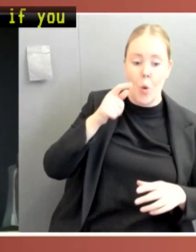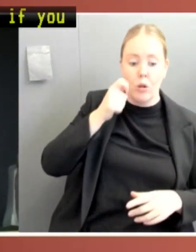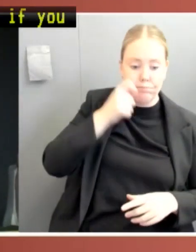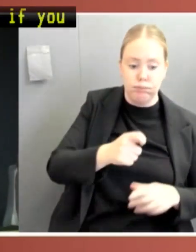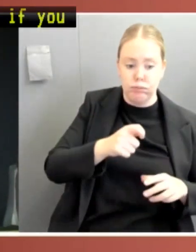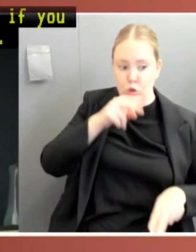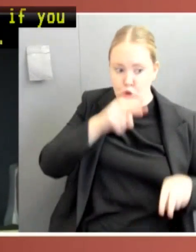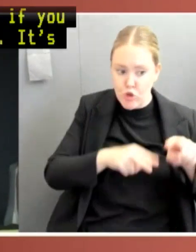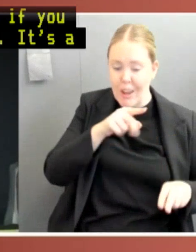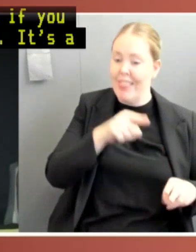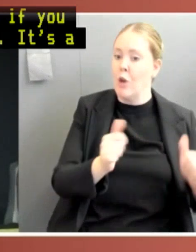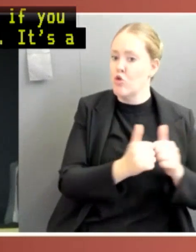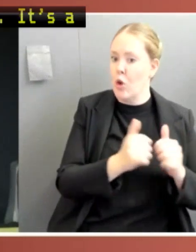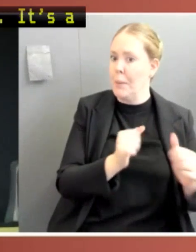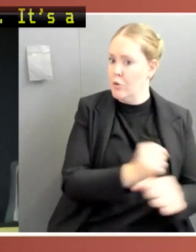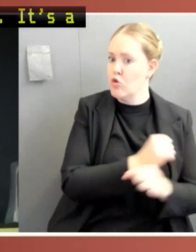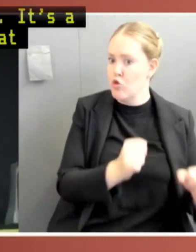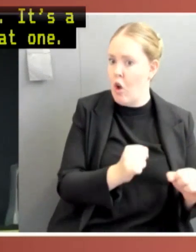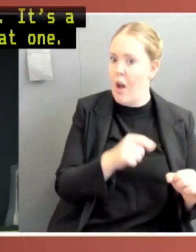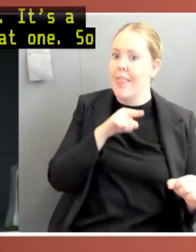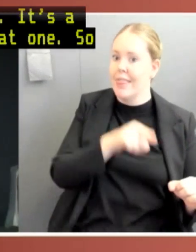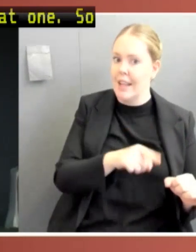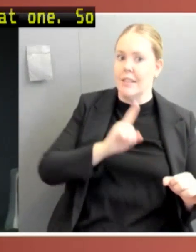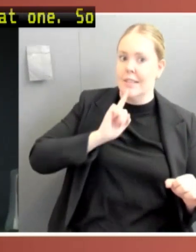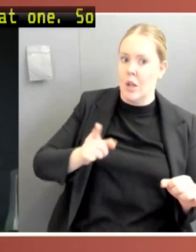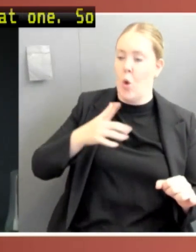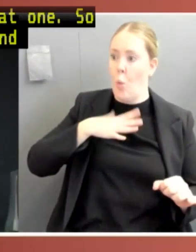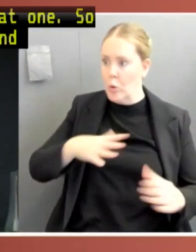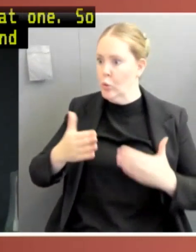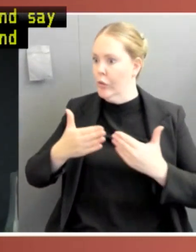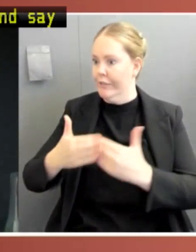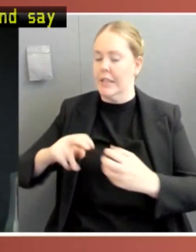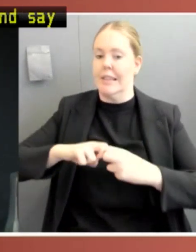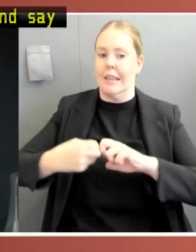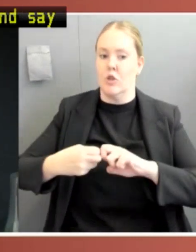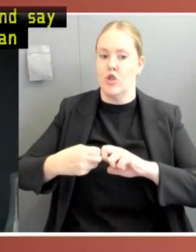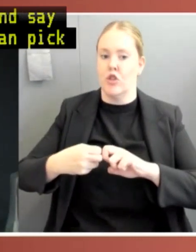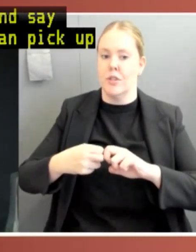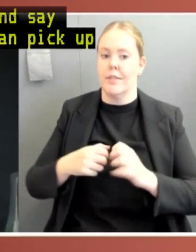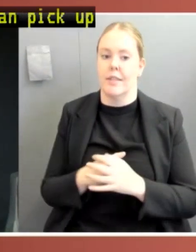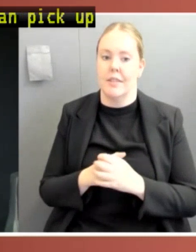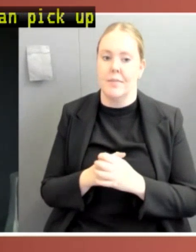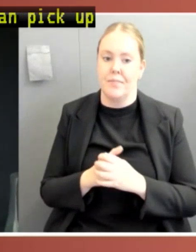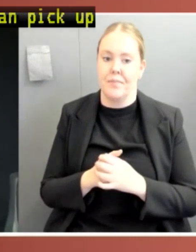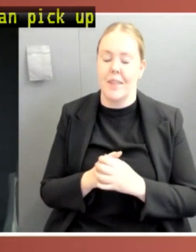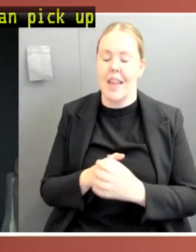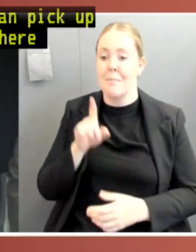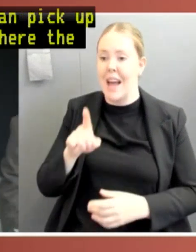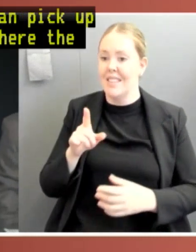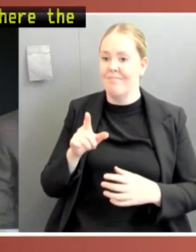we identify those things and say there are good things we can pick up on. The question is, is there the will? And how can we take it forward?